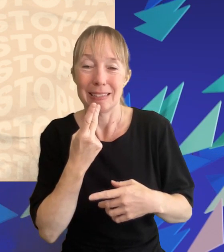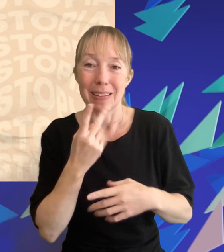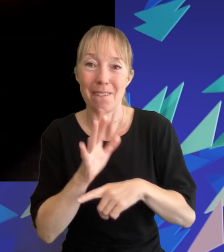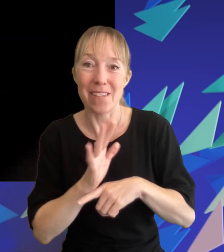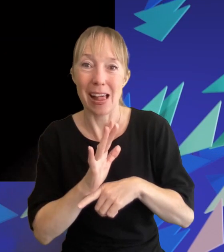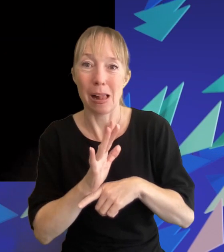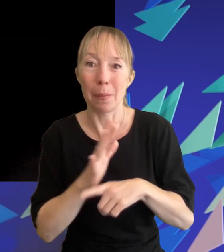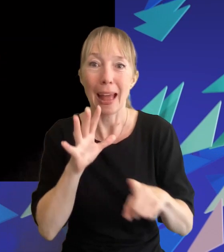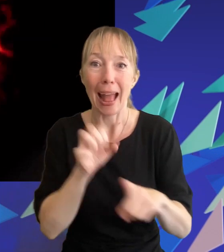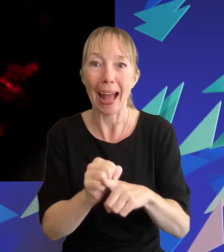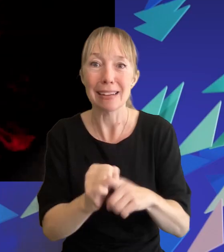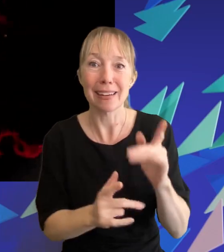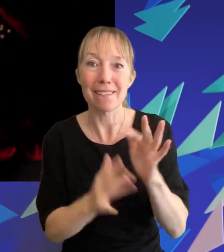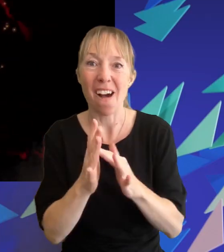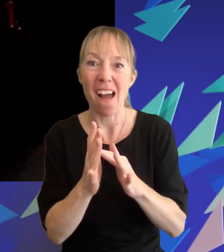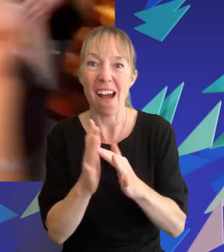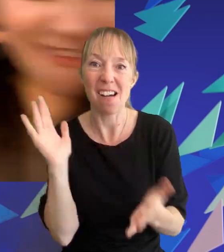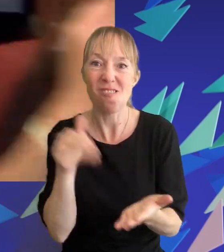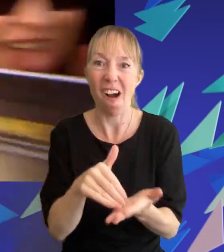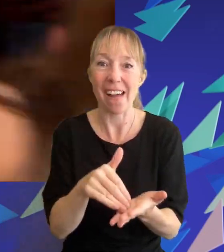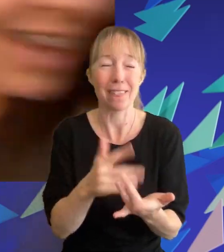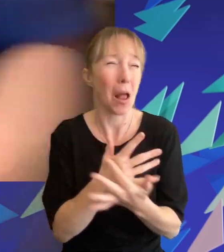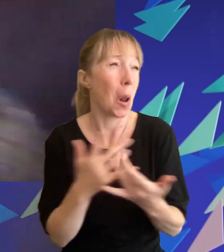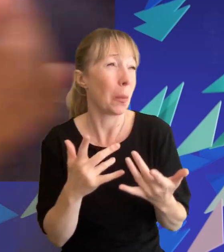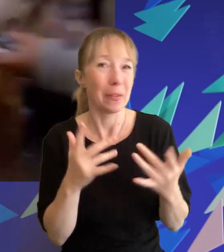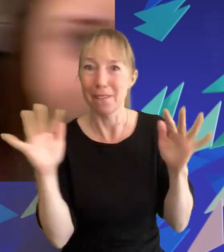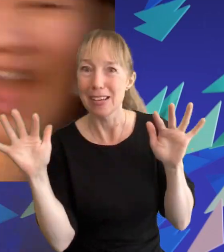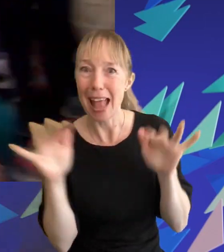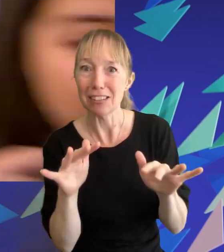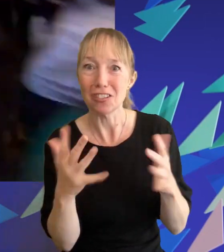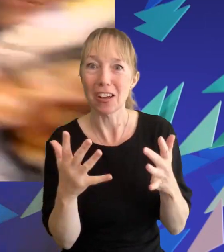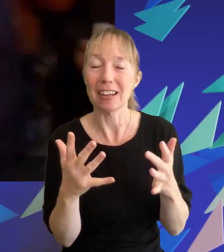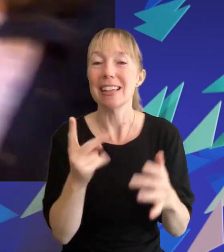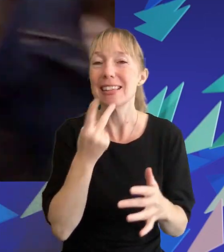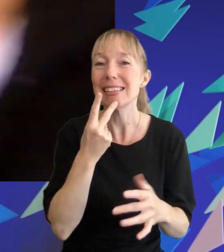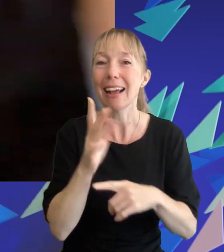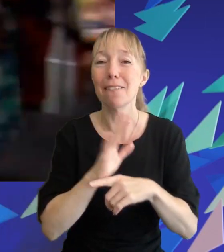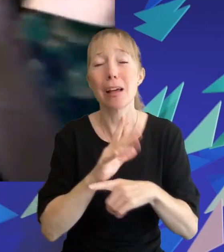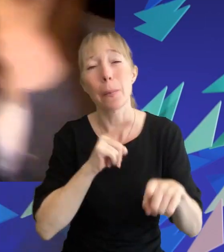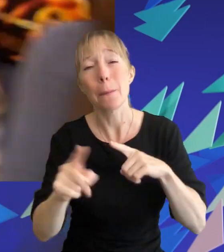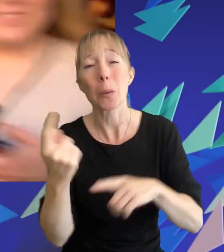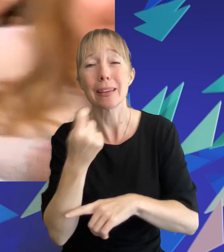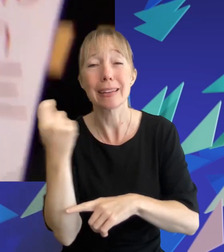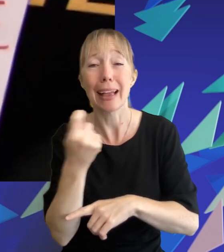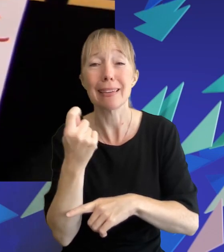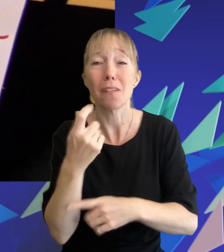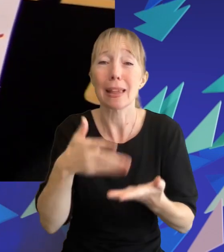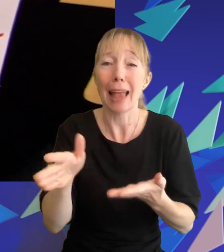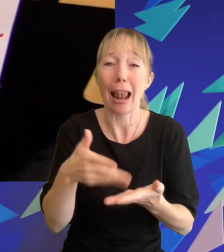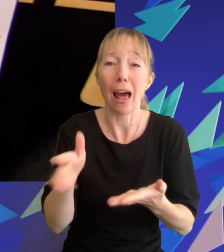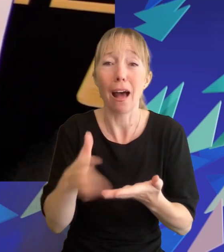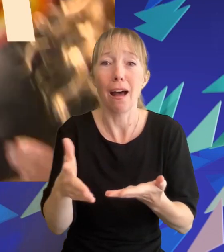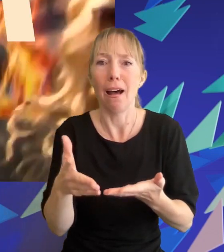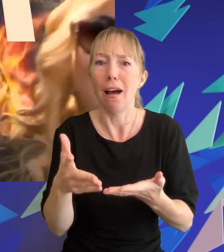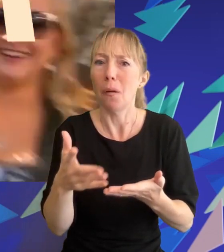roared into the scene to much love and attention the second film is the most successful film in the franchise commercially grossing a